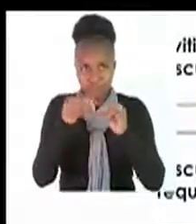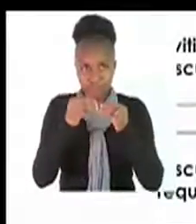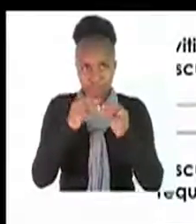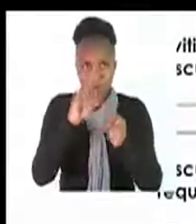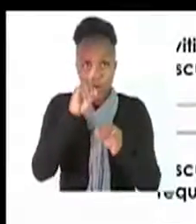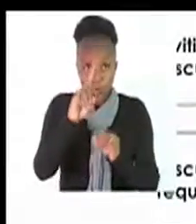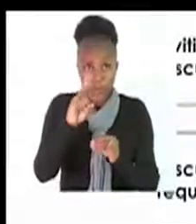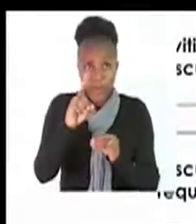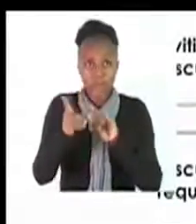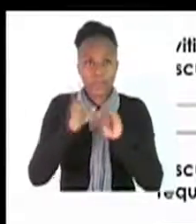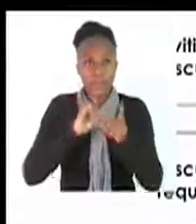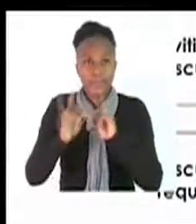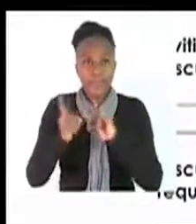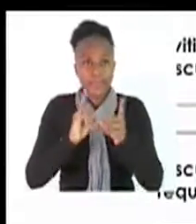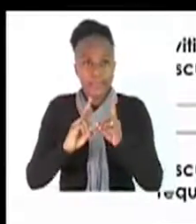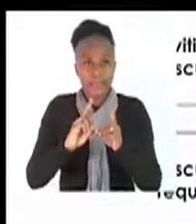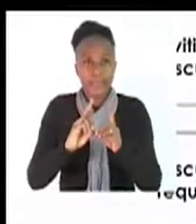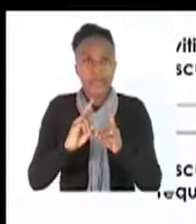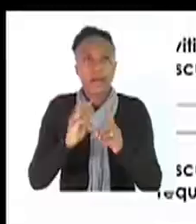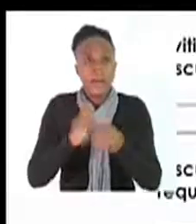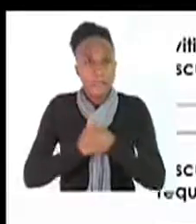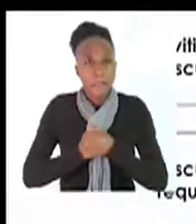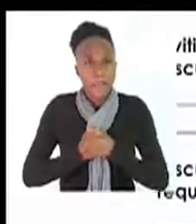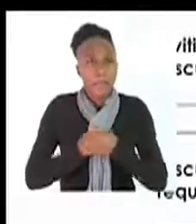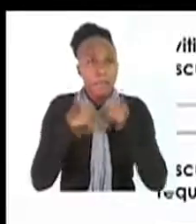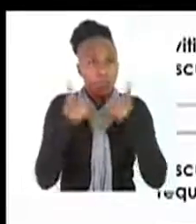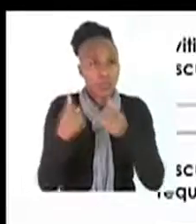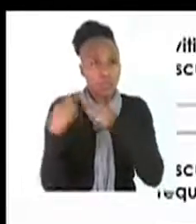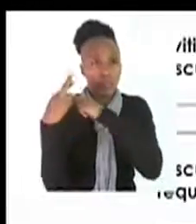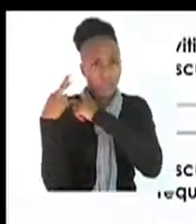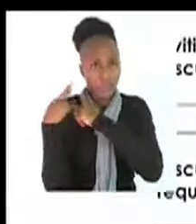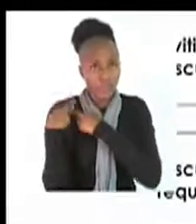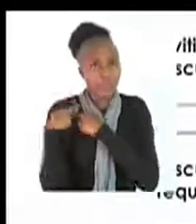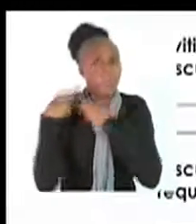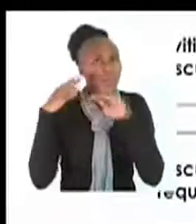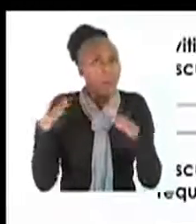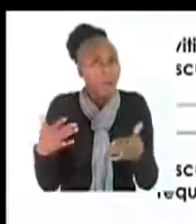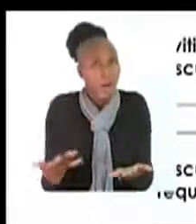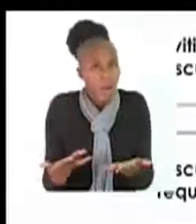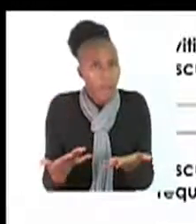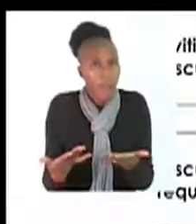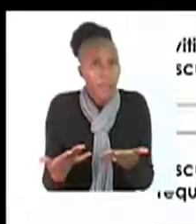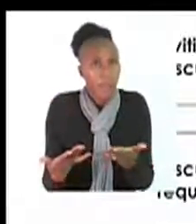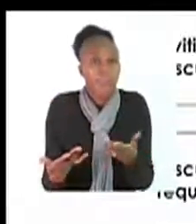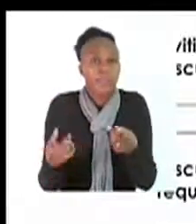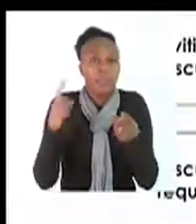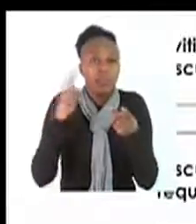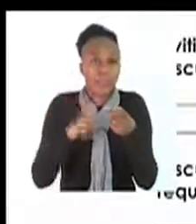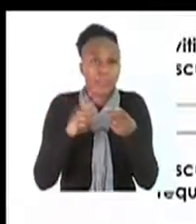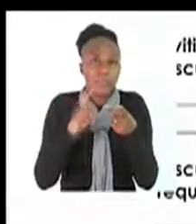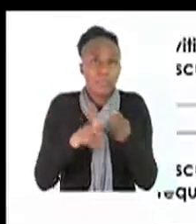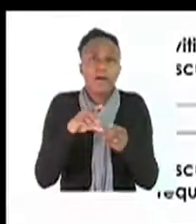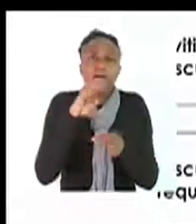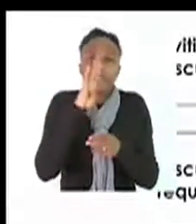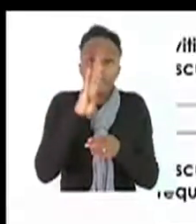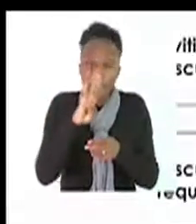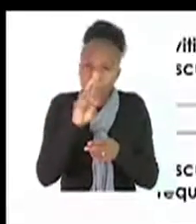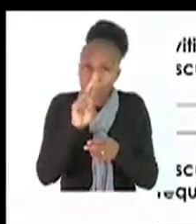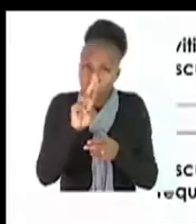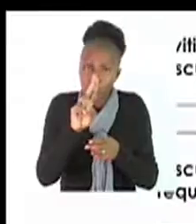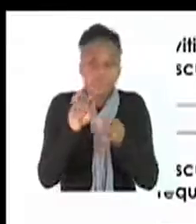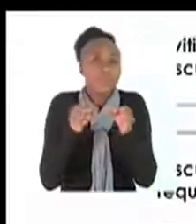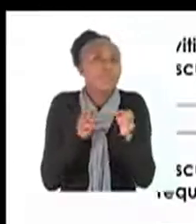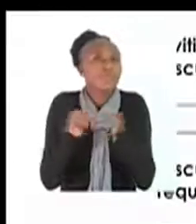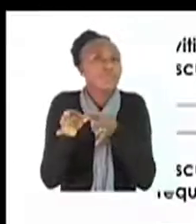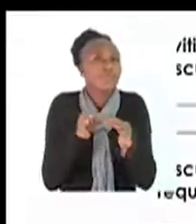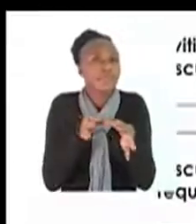discuss what it means to be a responsible parent. Number two, discuss why abstinence, contraceptives, and condom use are